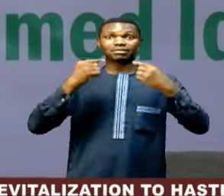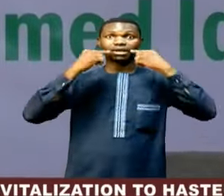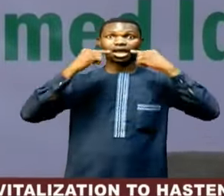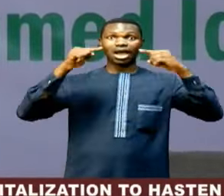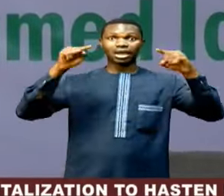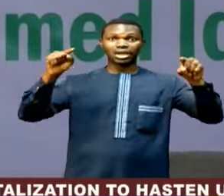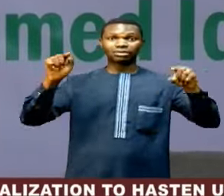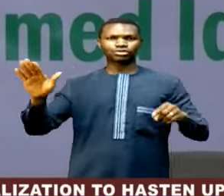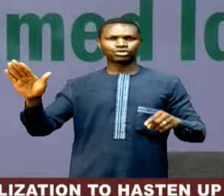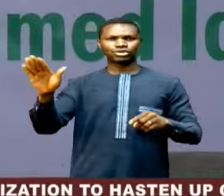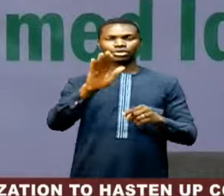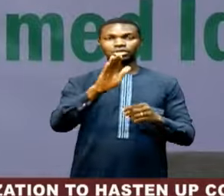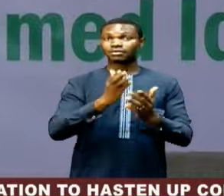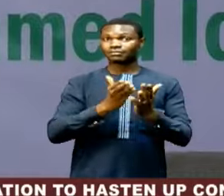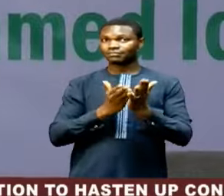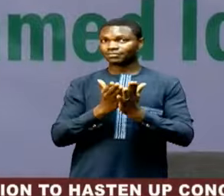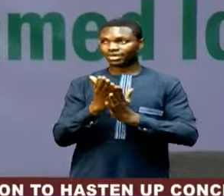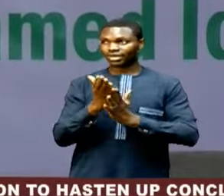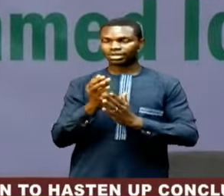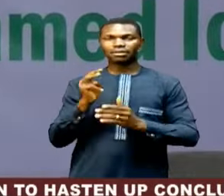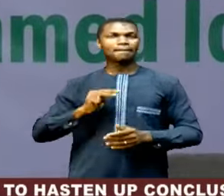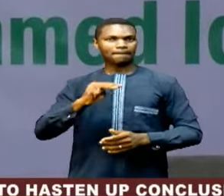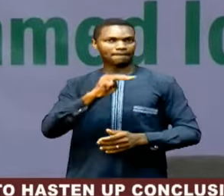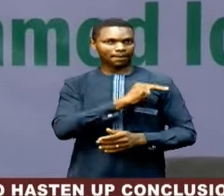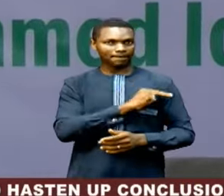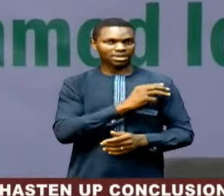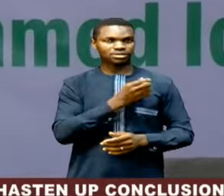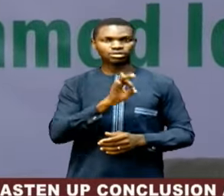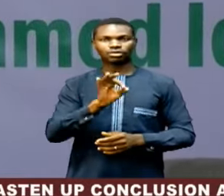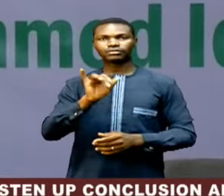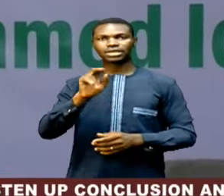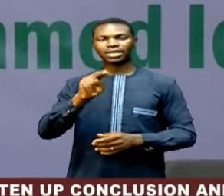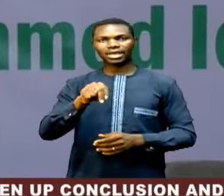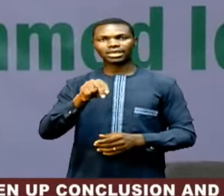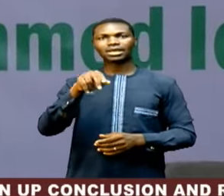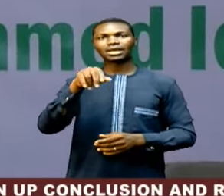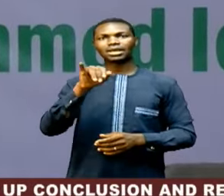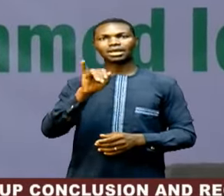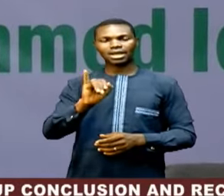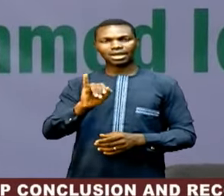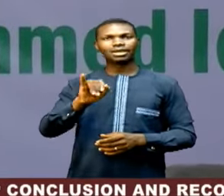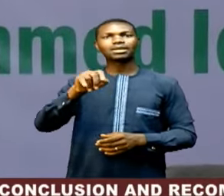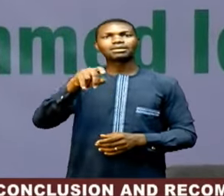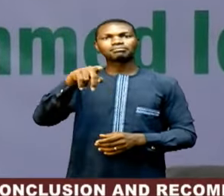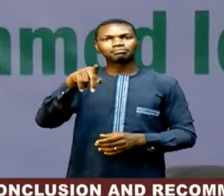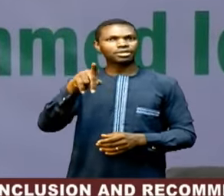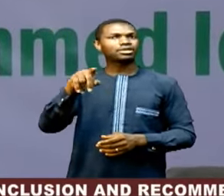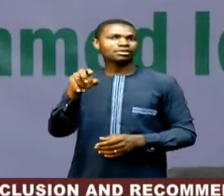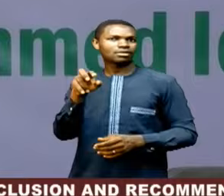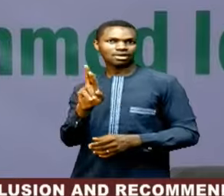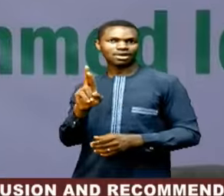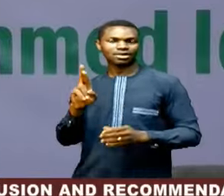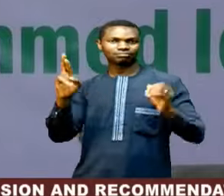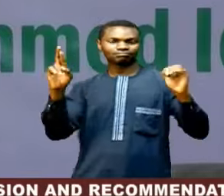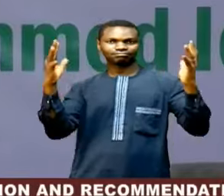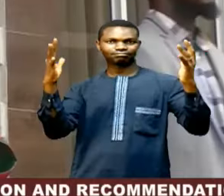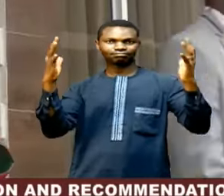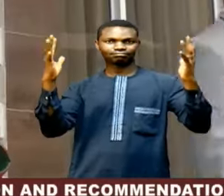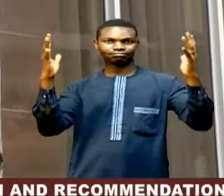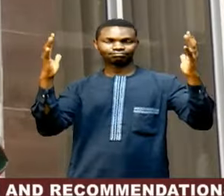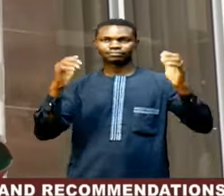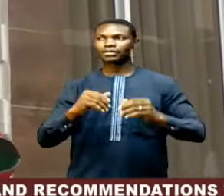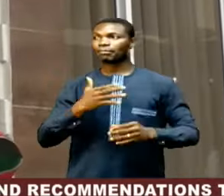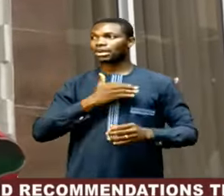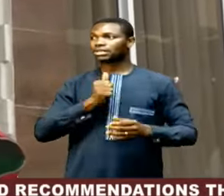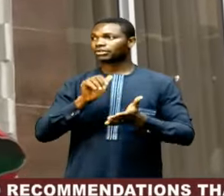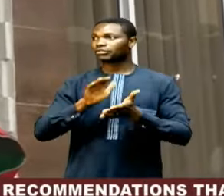to your rights, members of the Nigerian Institute of Public Relations. And I